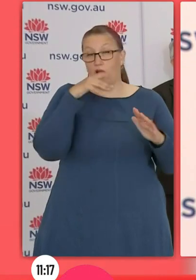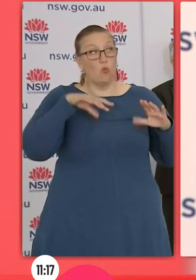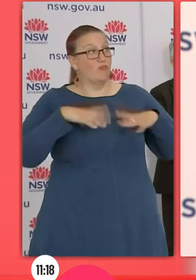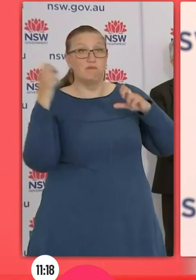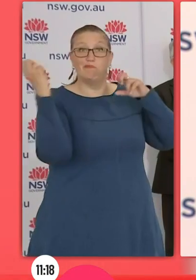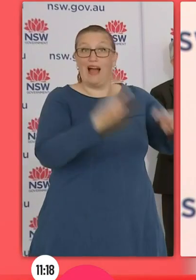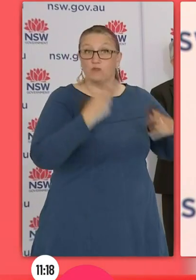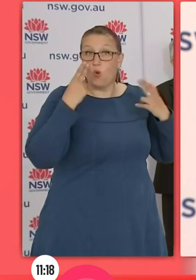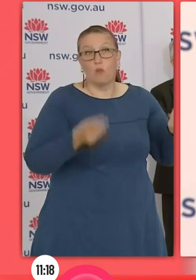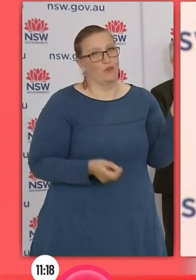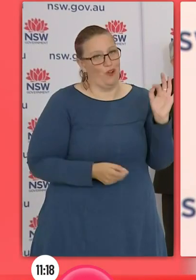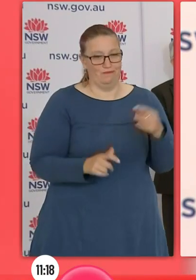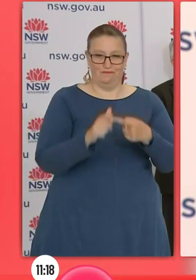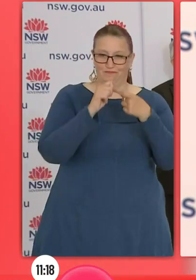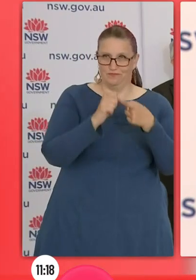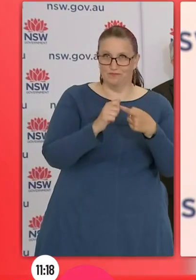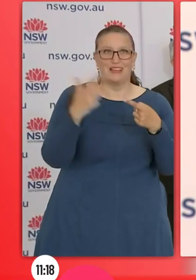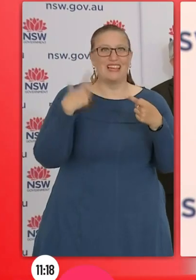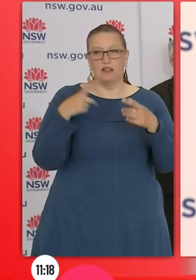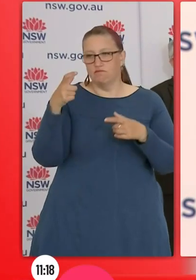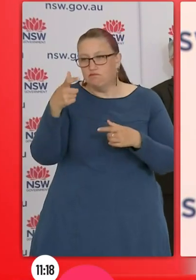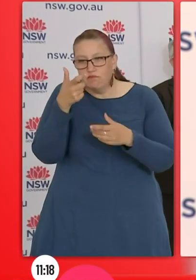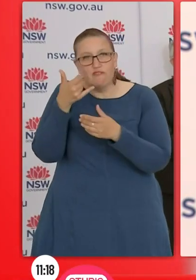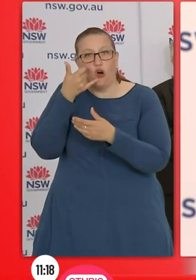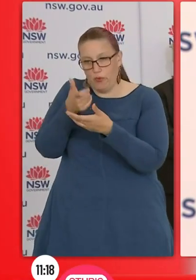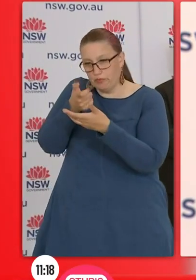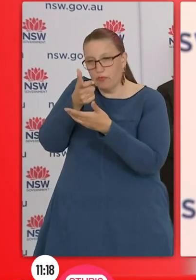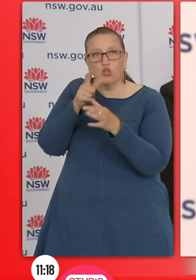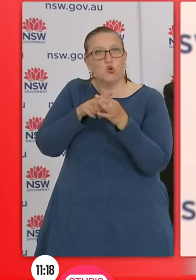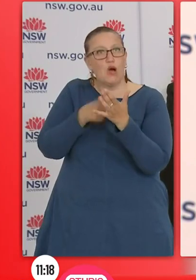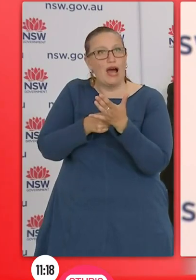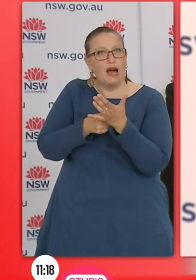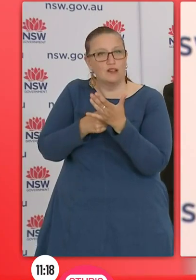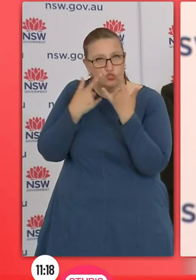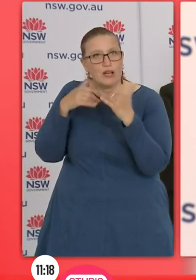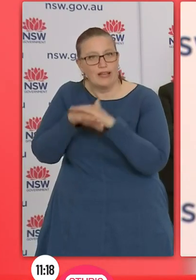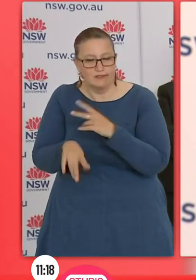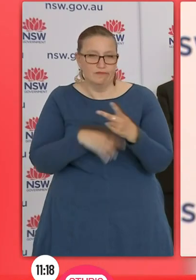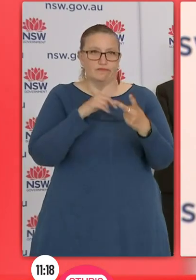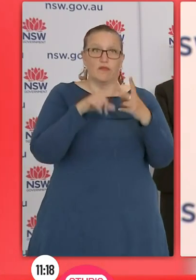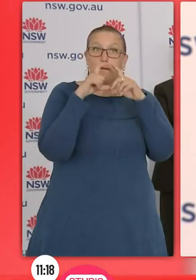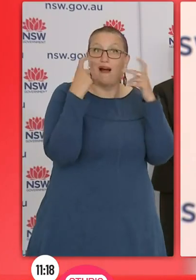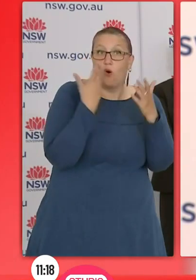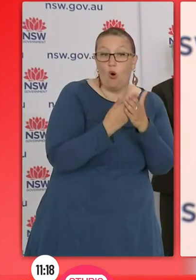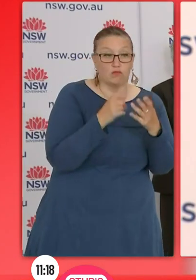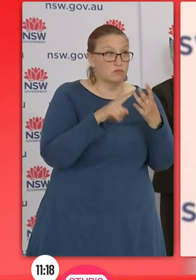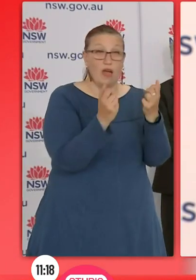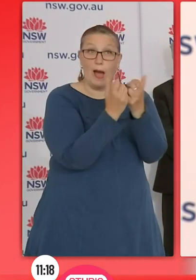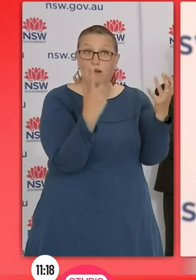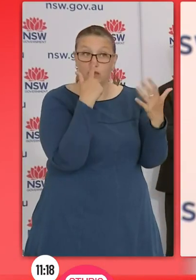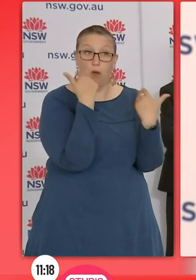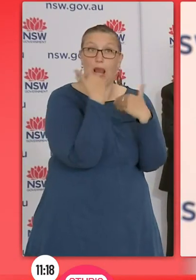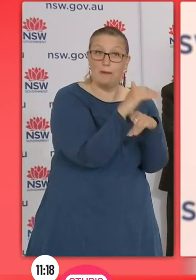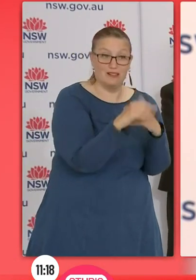that you're vaccinated, mask wearing in certain settings. So there will be obviously constraints and some restrictions in